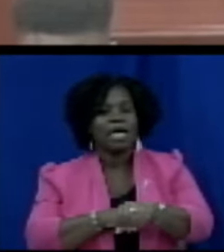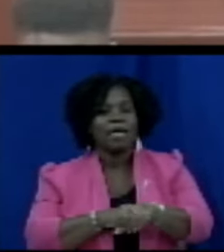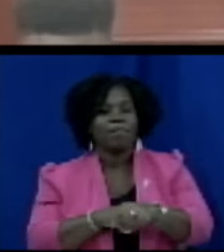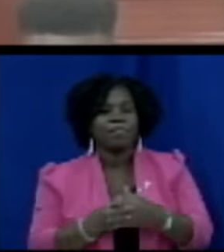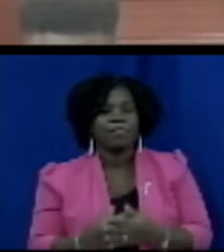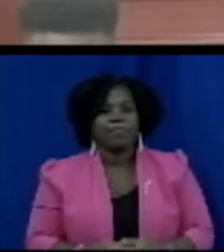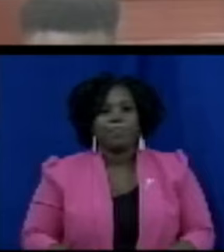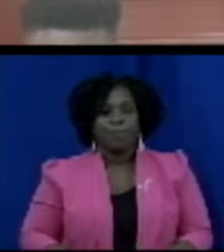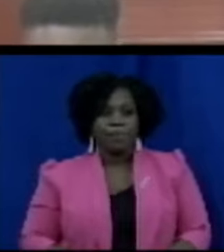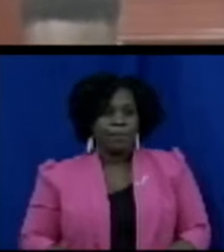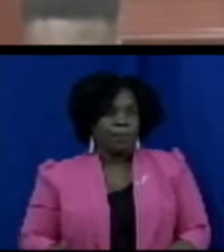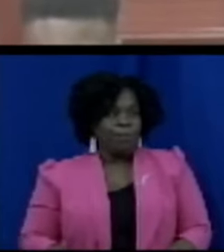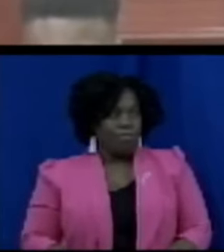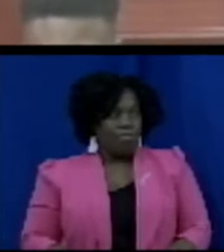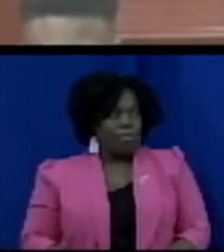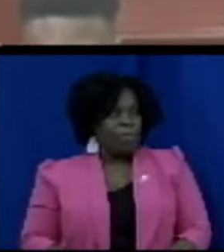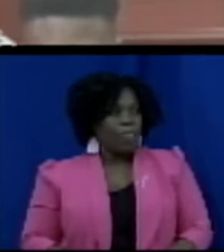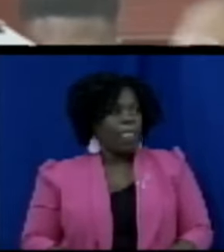committee stage